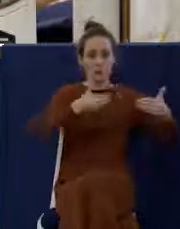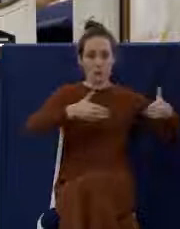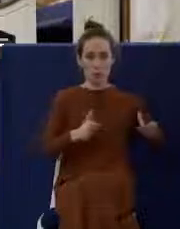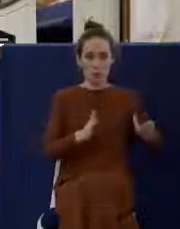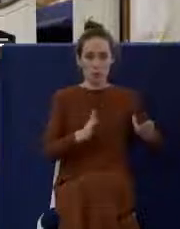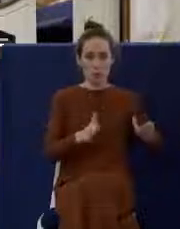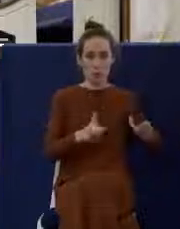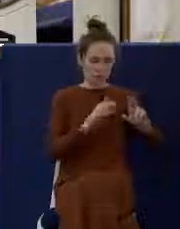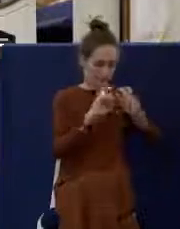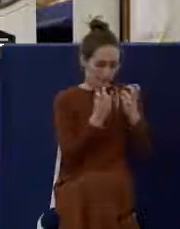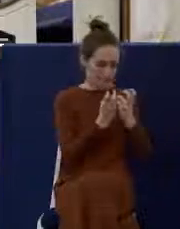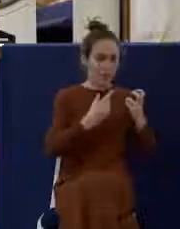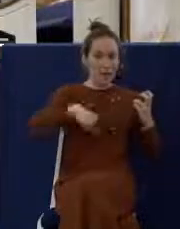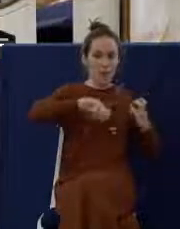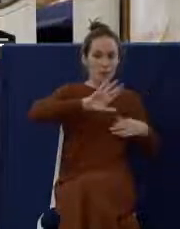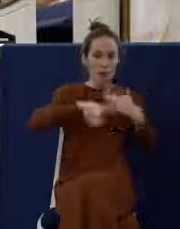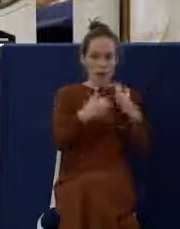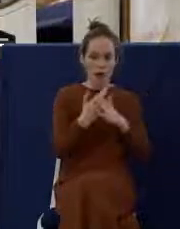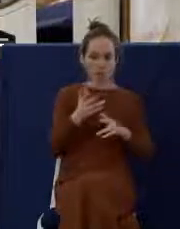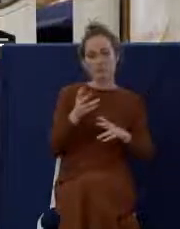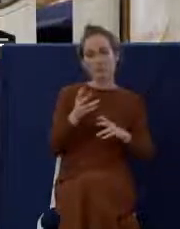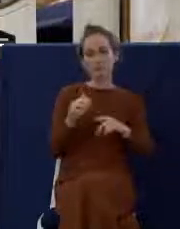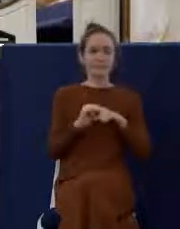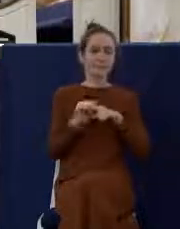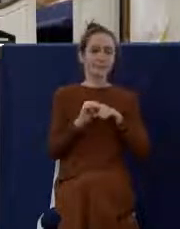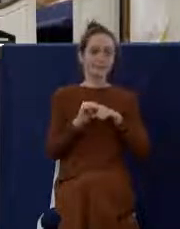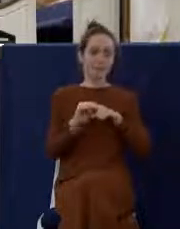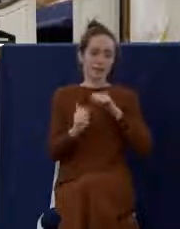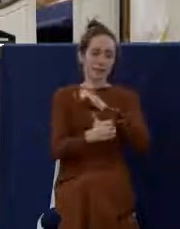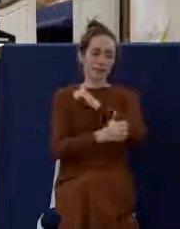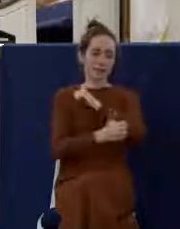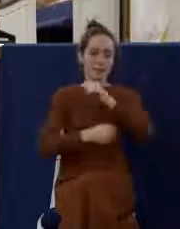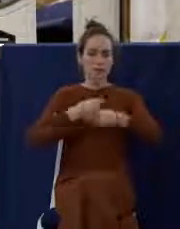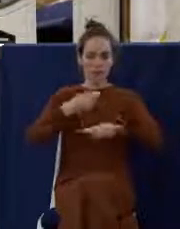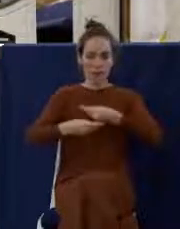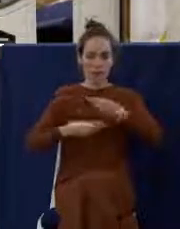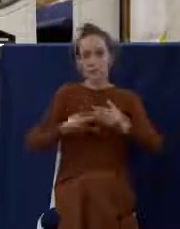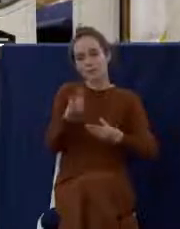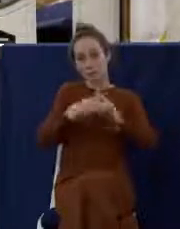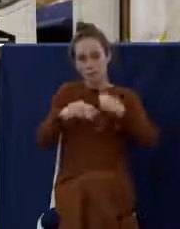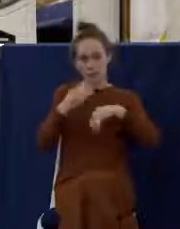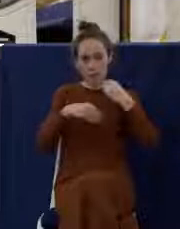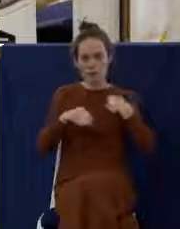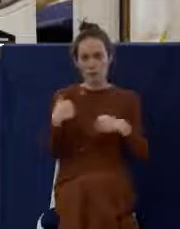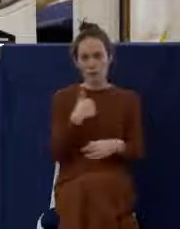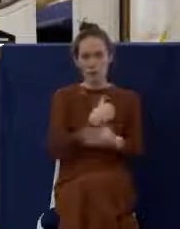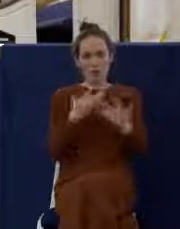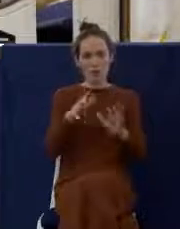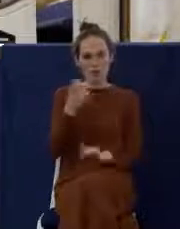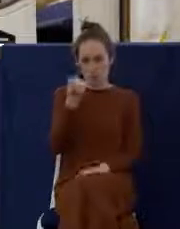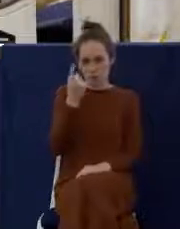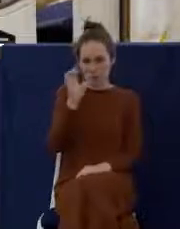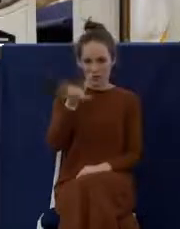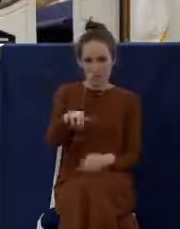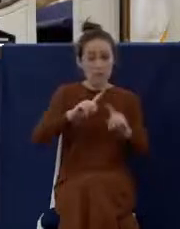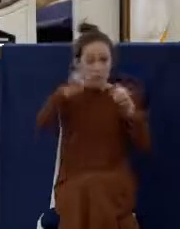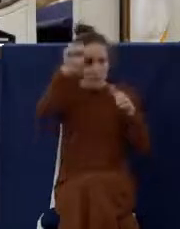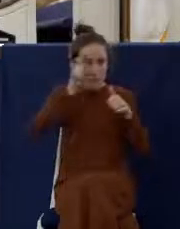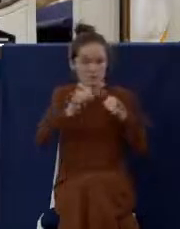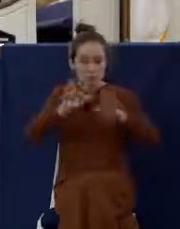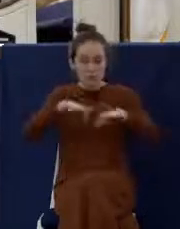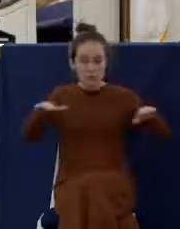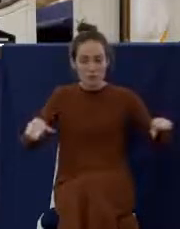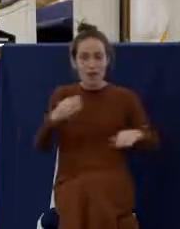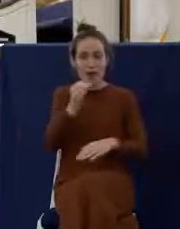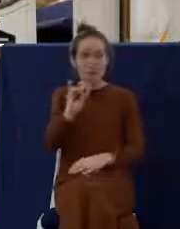the Passover meal. We understand the Passover, but let me just give it to you real quickly. You remember that the children of Israel were